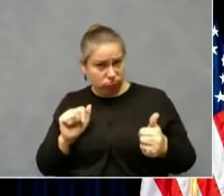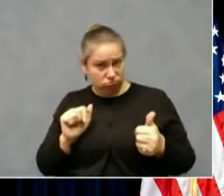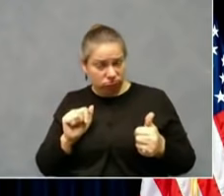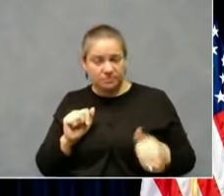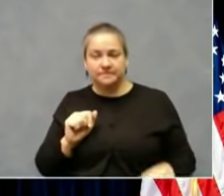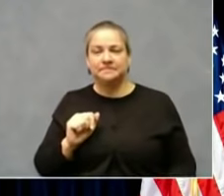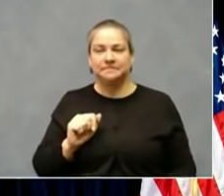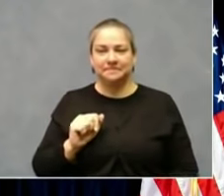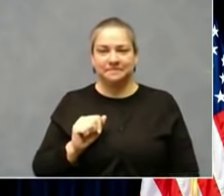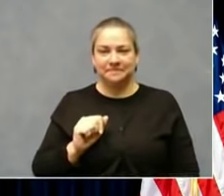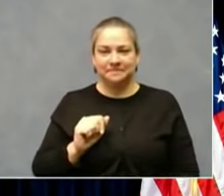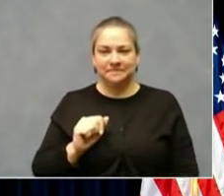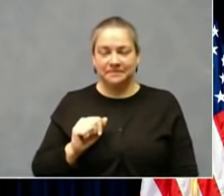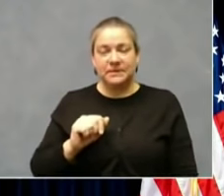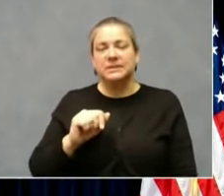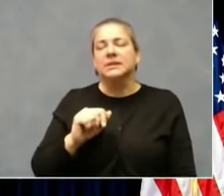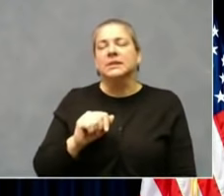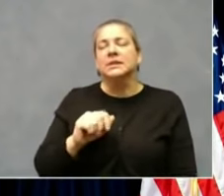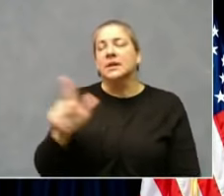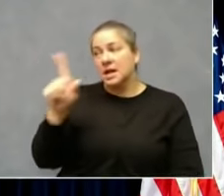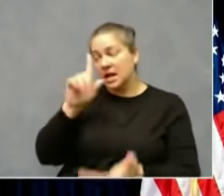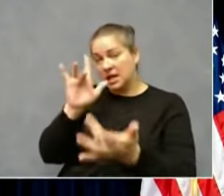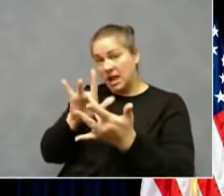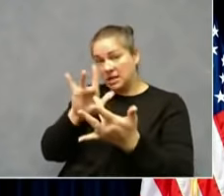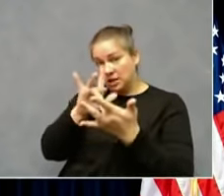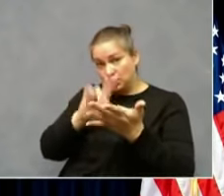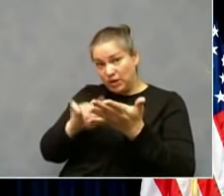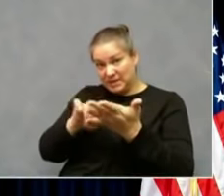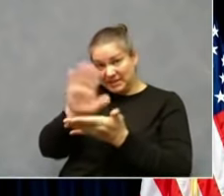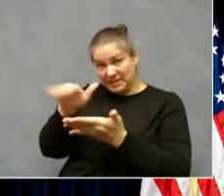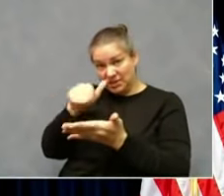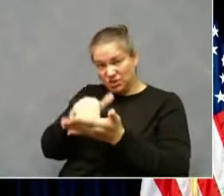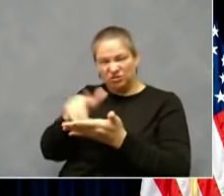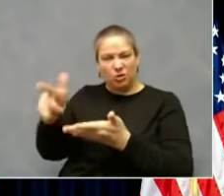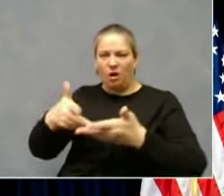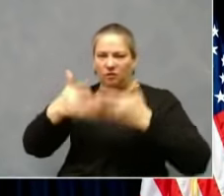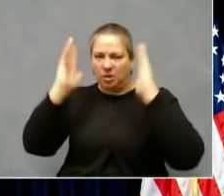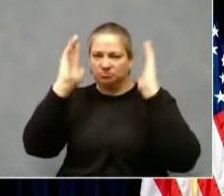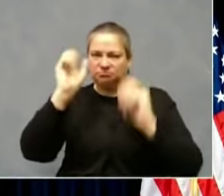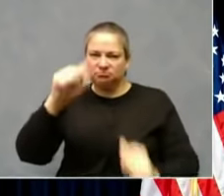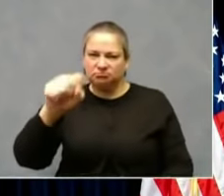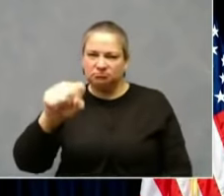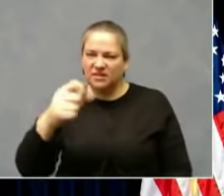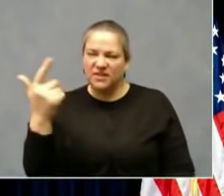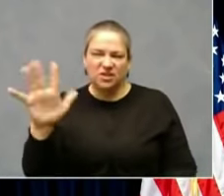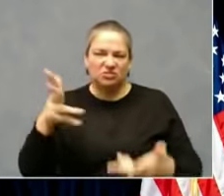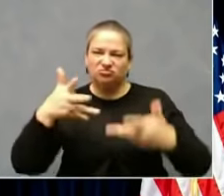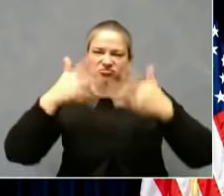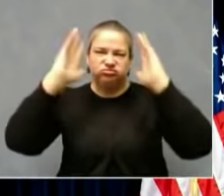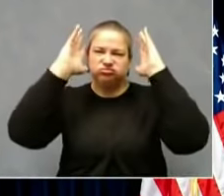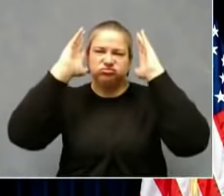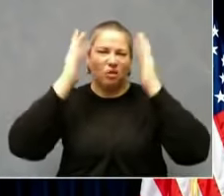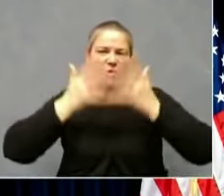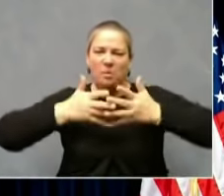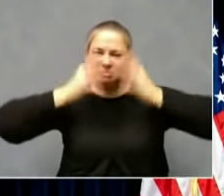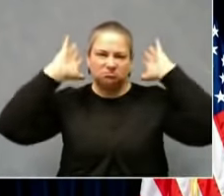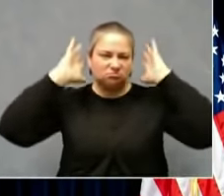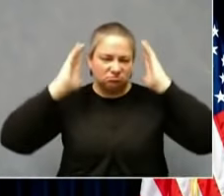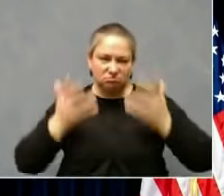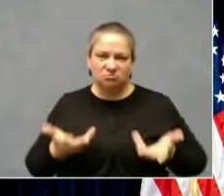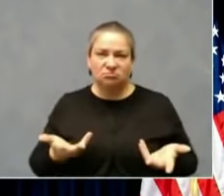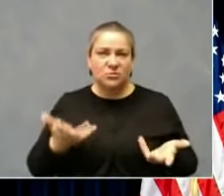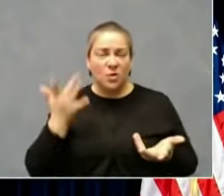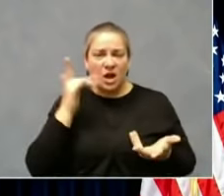Our contact tracing system is overwhelmed. Absolutely overwhelmed. You look at 20,000 plus